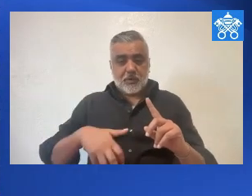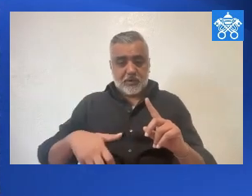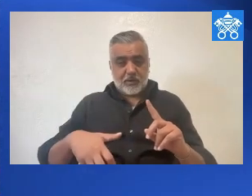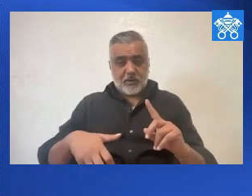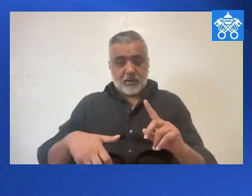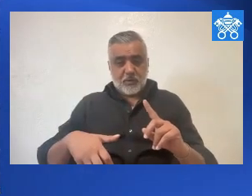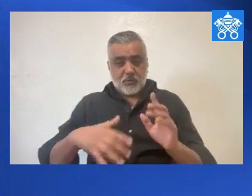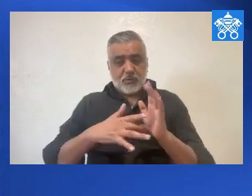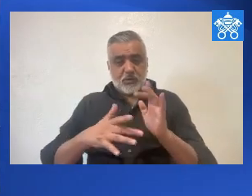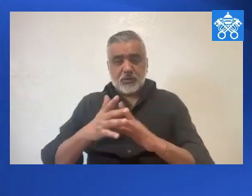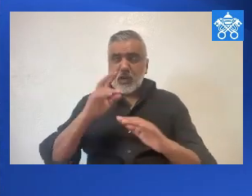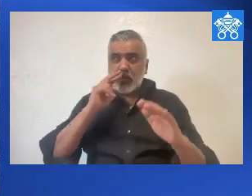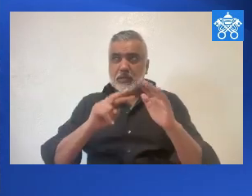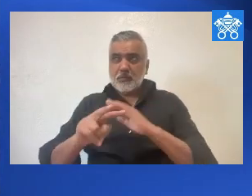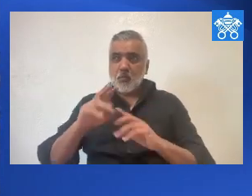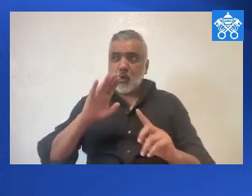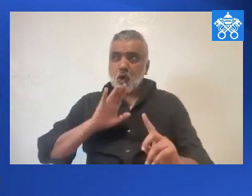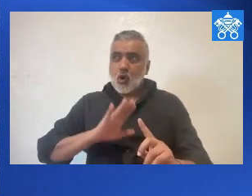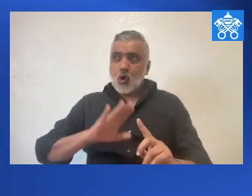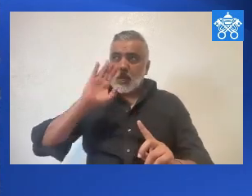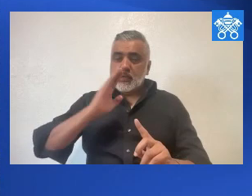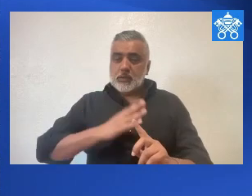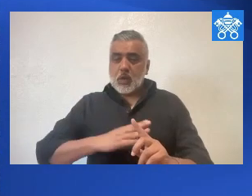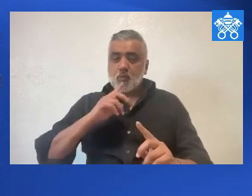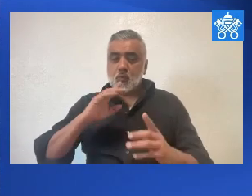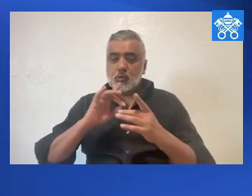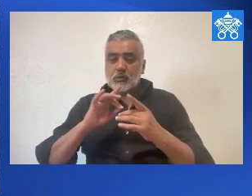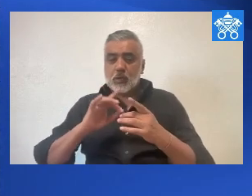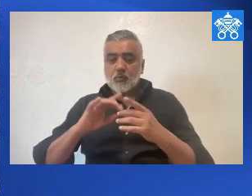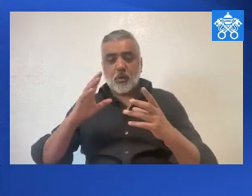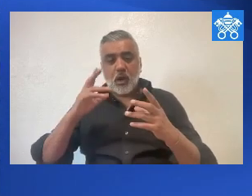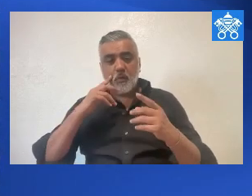carrying Jesus in her womb, she anticipates what her son will say when he